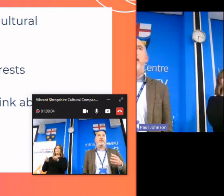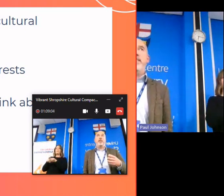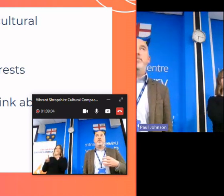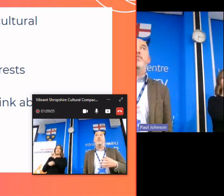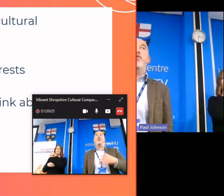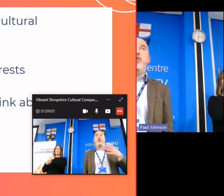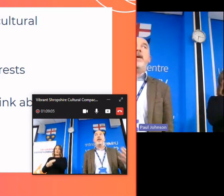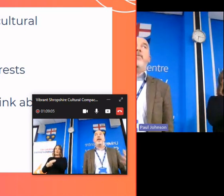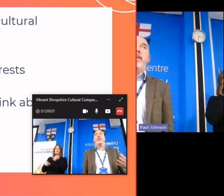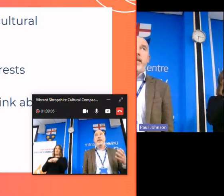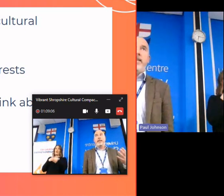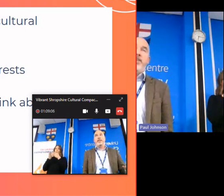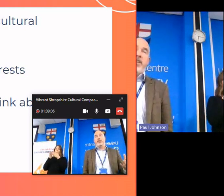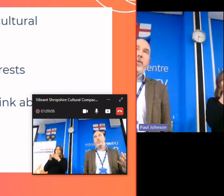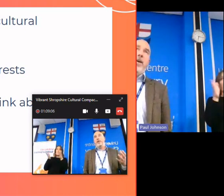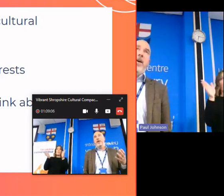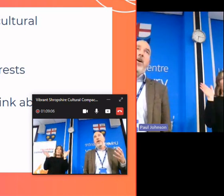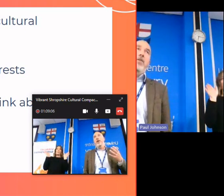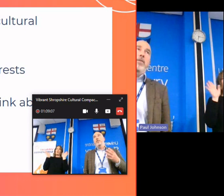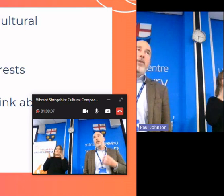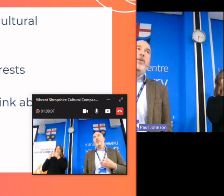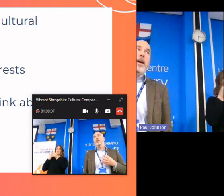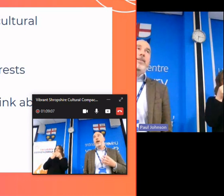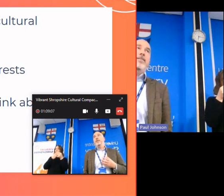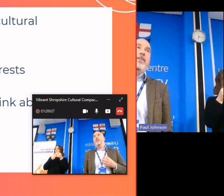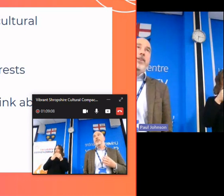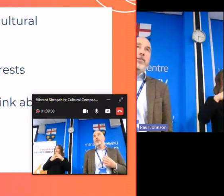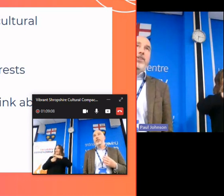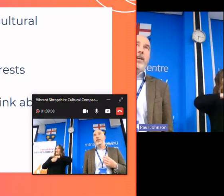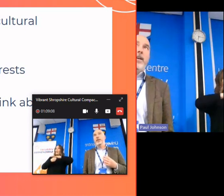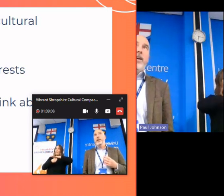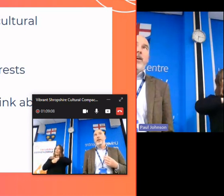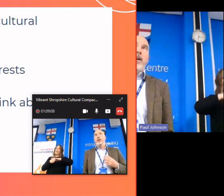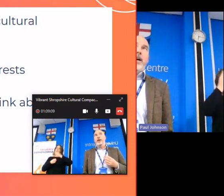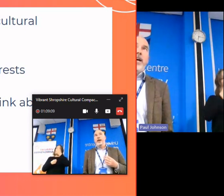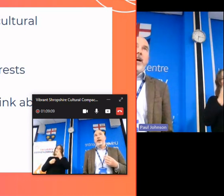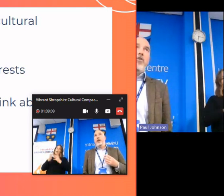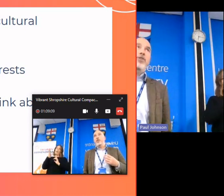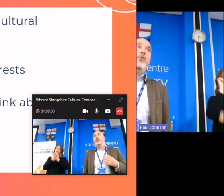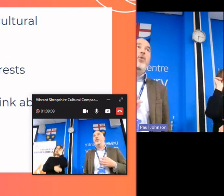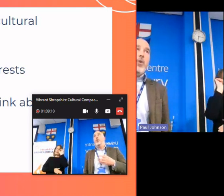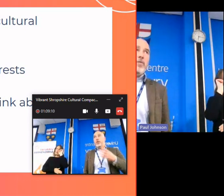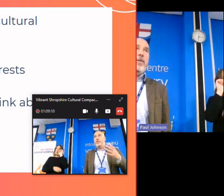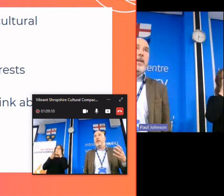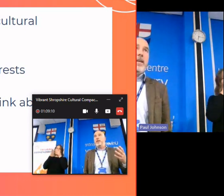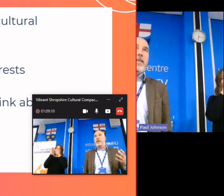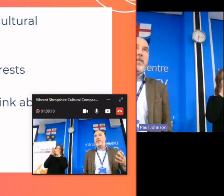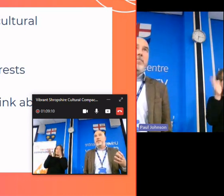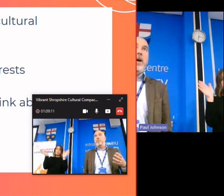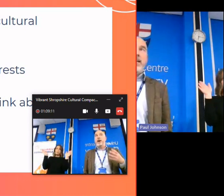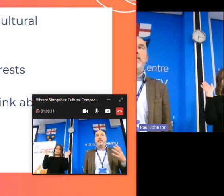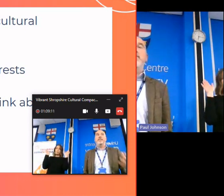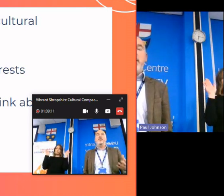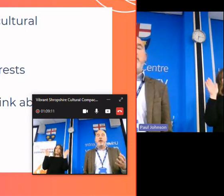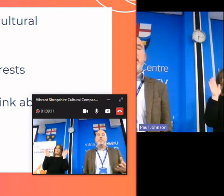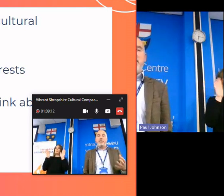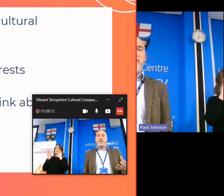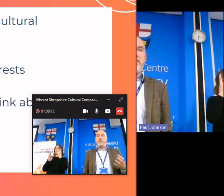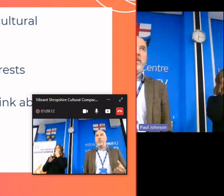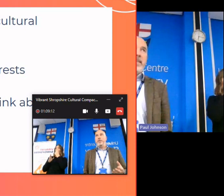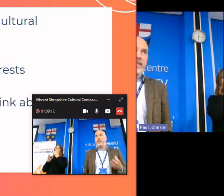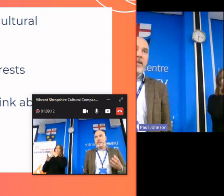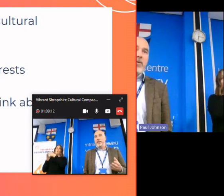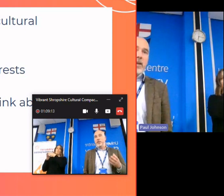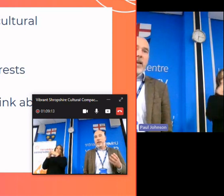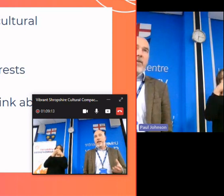this point it's trying to broaden out the leadership of local arts and culture uh across all of the the parties who might